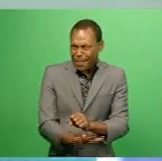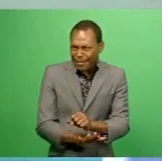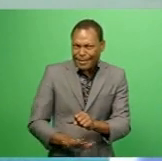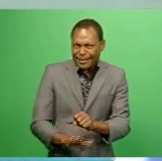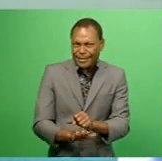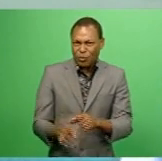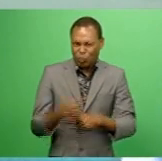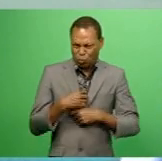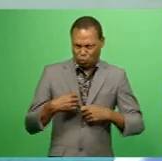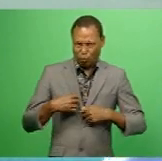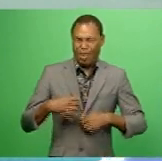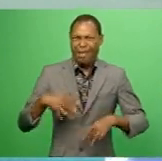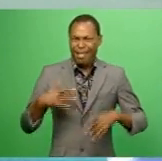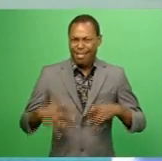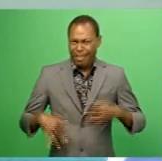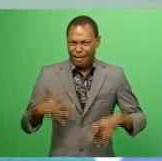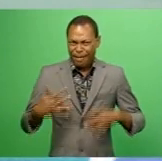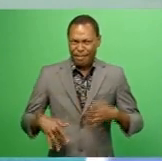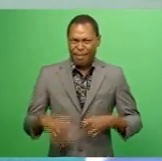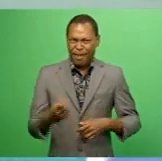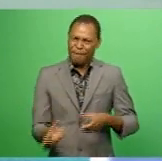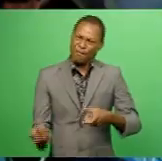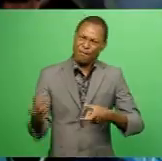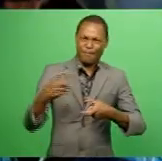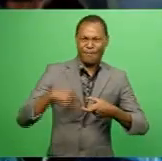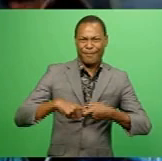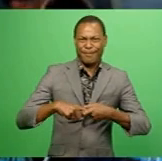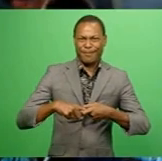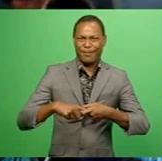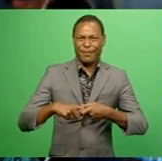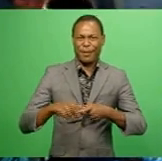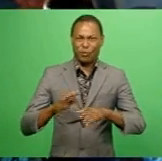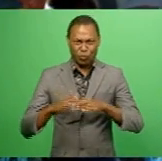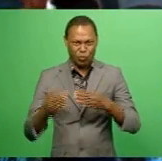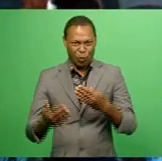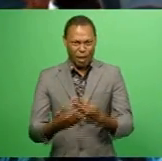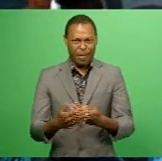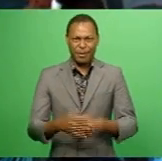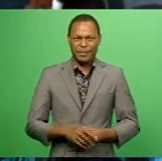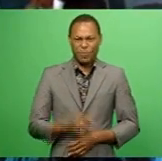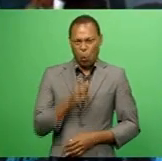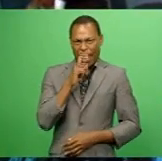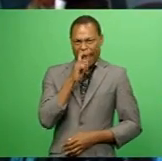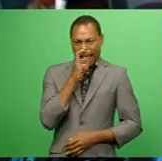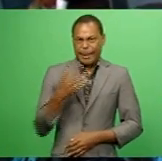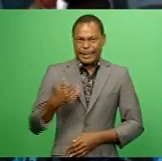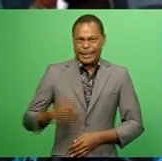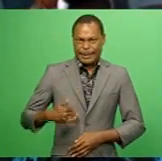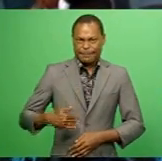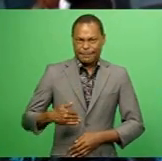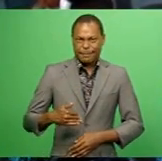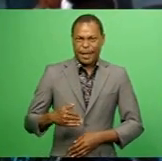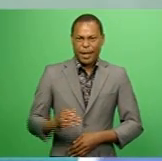our life is intertwined with. We cannot exist without the biological